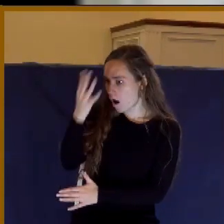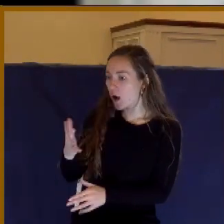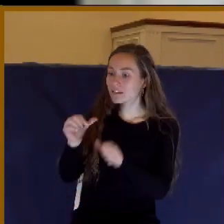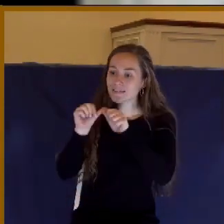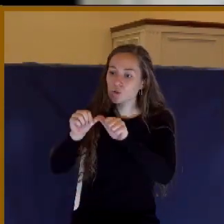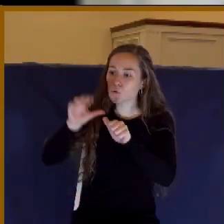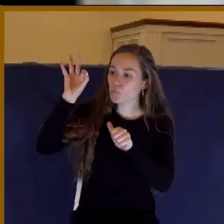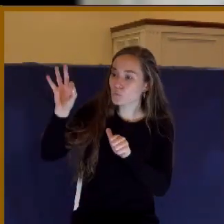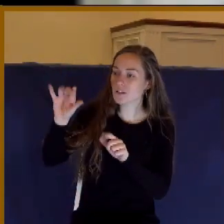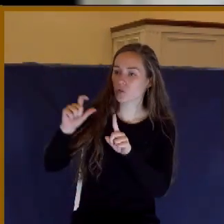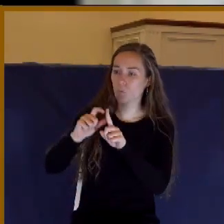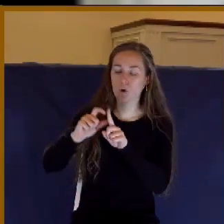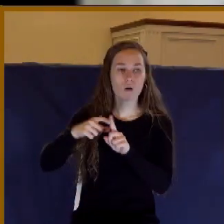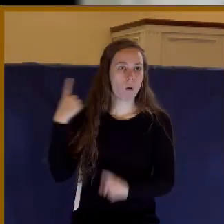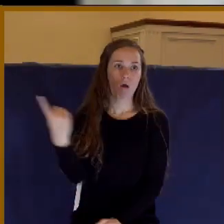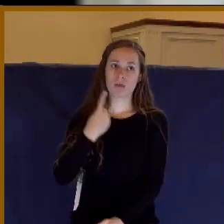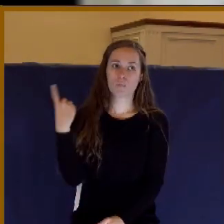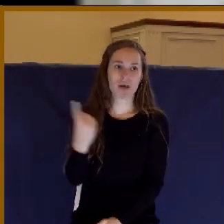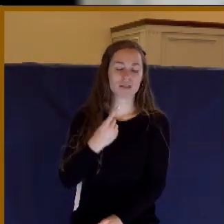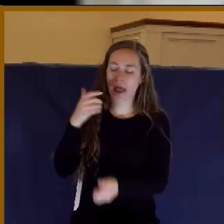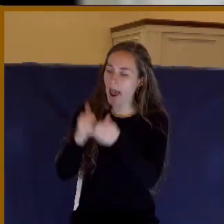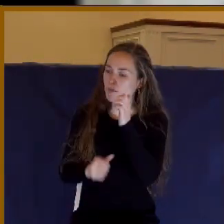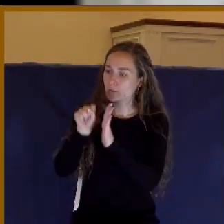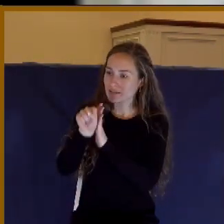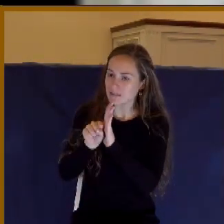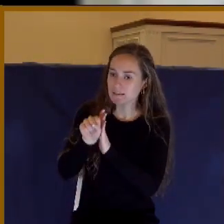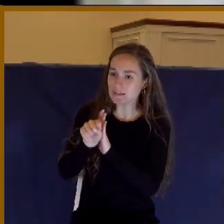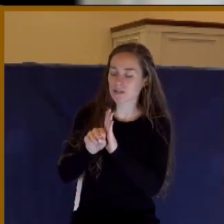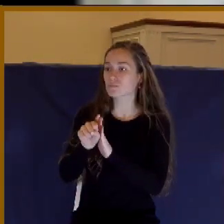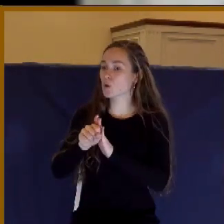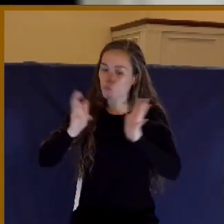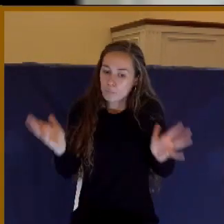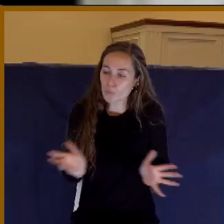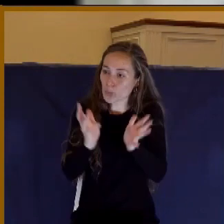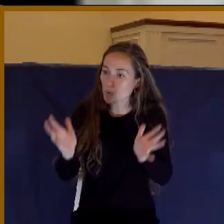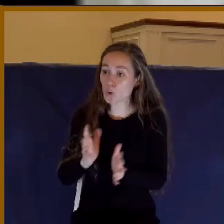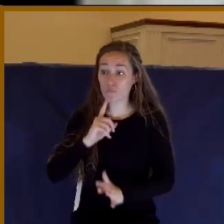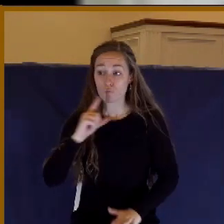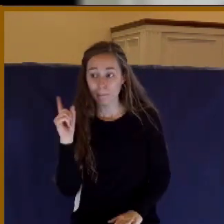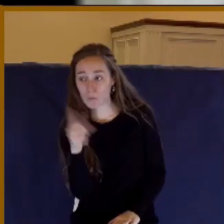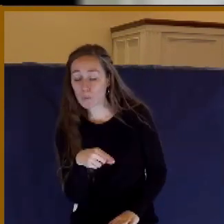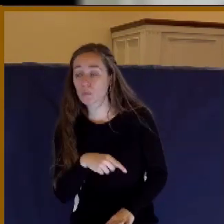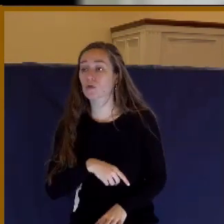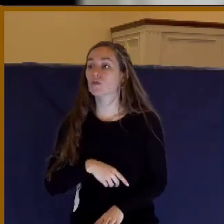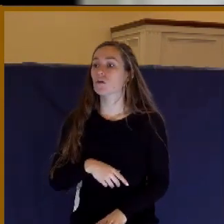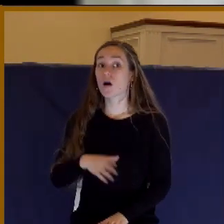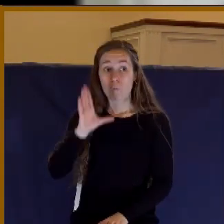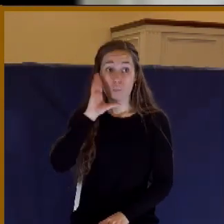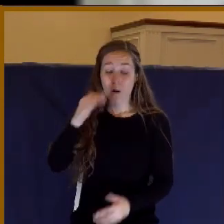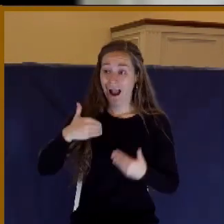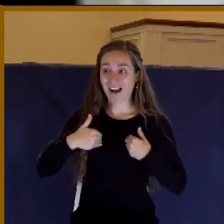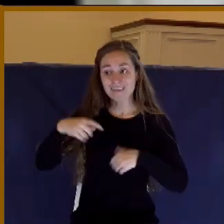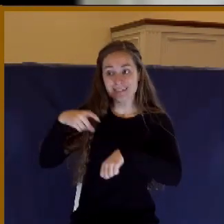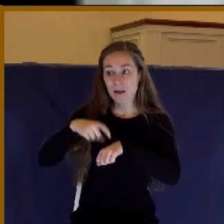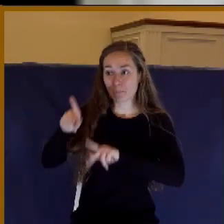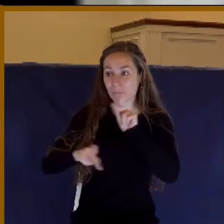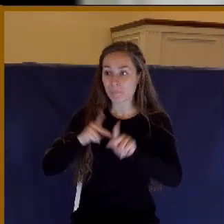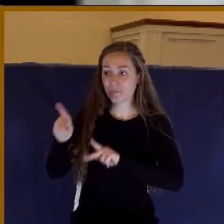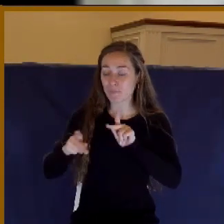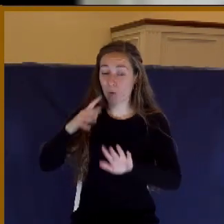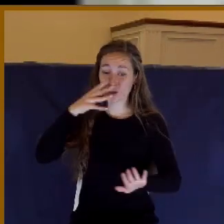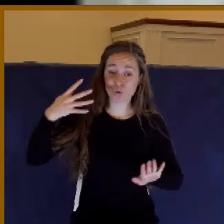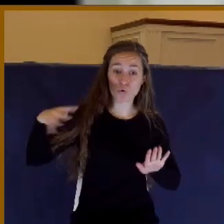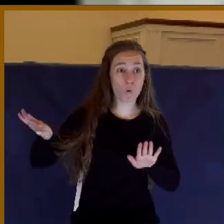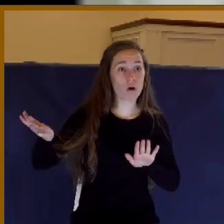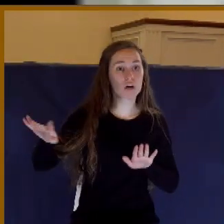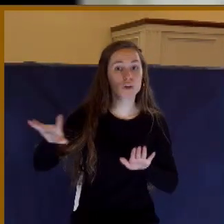season, out of season. Reprove, rebuke, exhort with all longsuffering and doctrine. For a time will come when men will not endure sound doctrine, but after their own